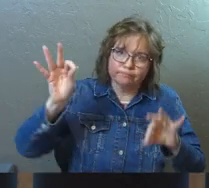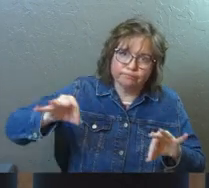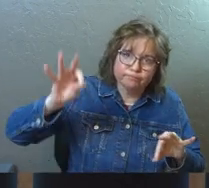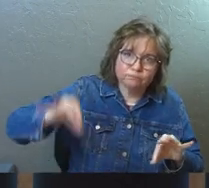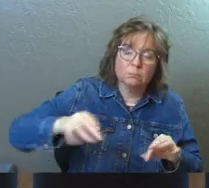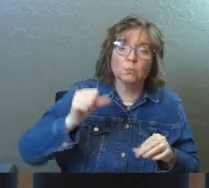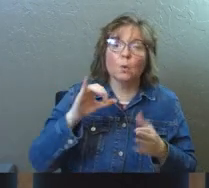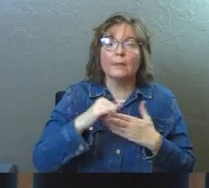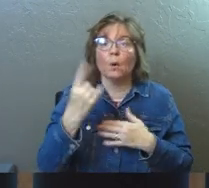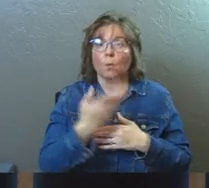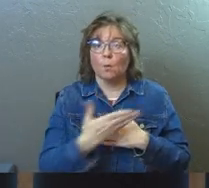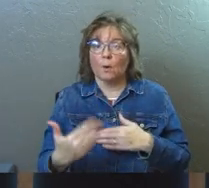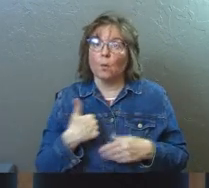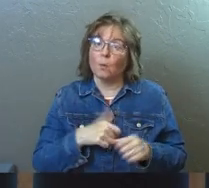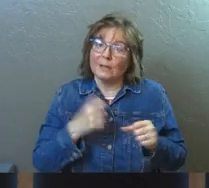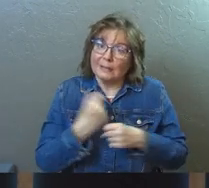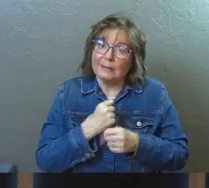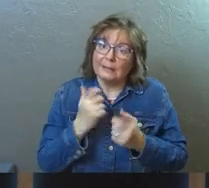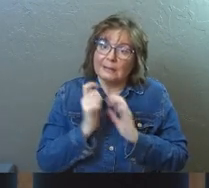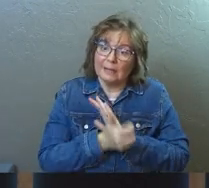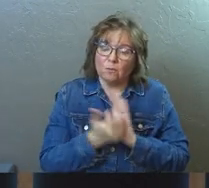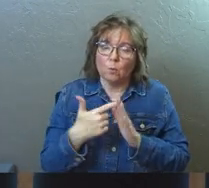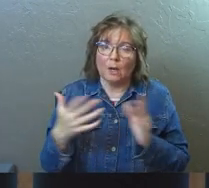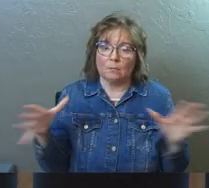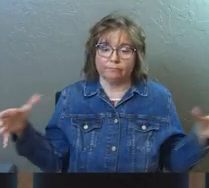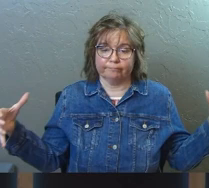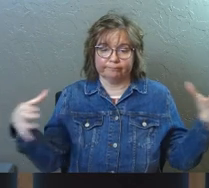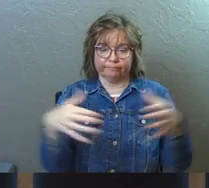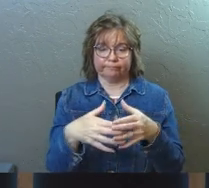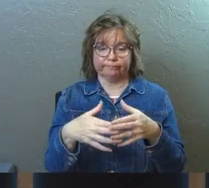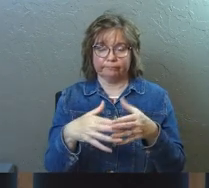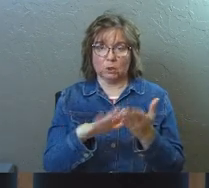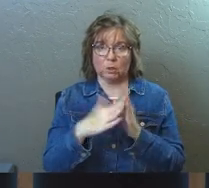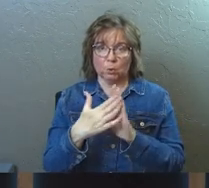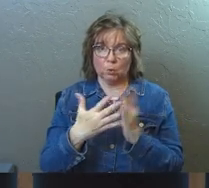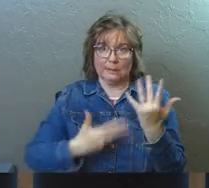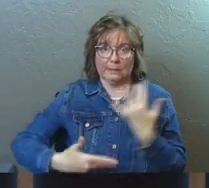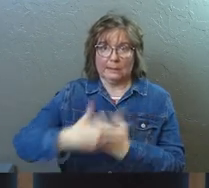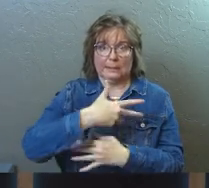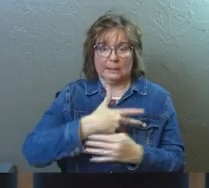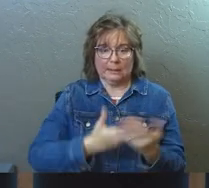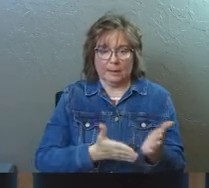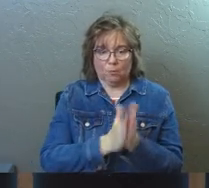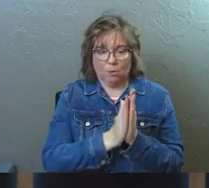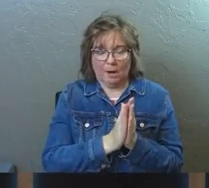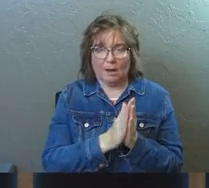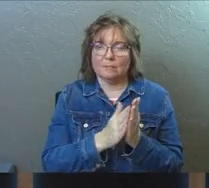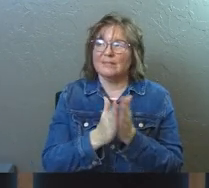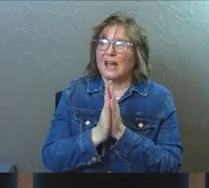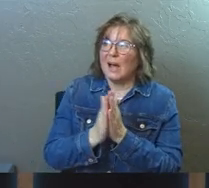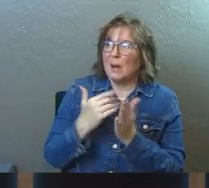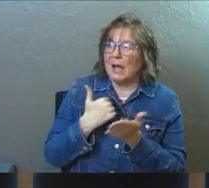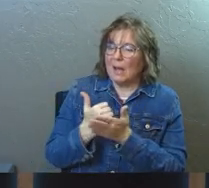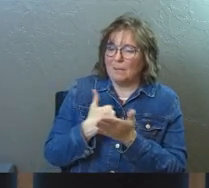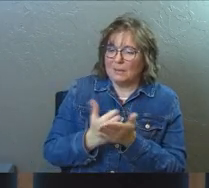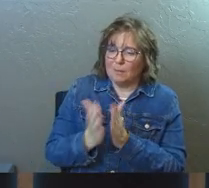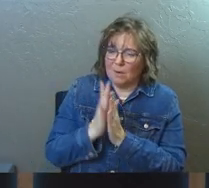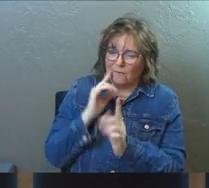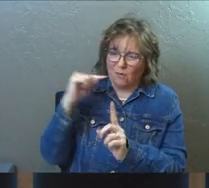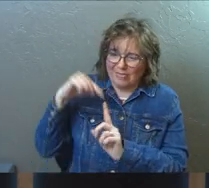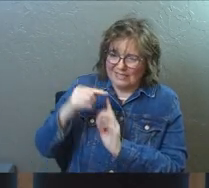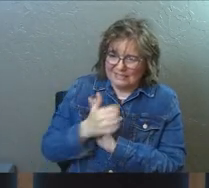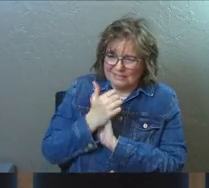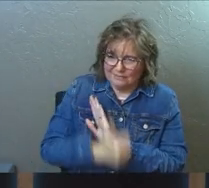So that's one way we can get gifts is when we bring the body of Christ and community in around us and say, please help me pray for this.